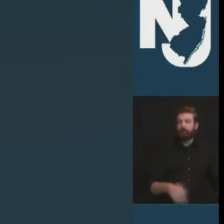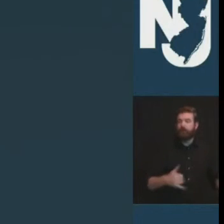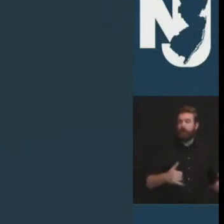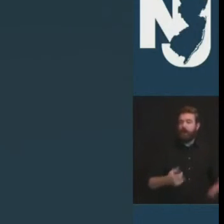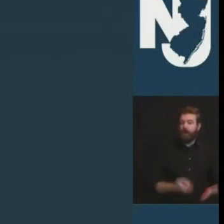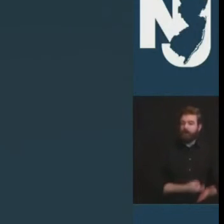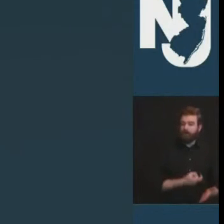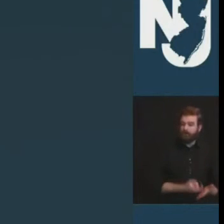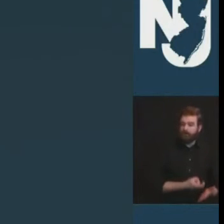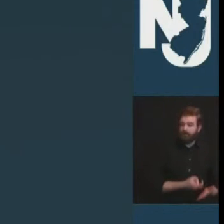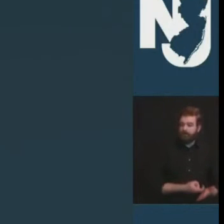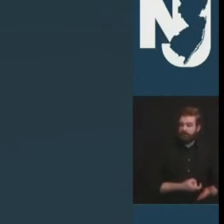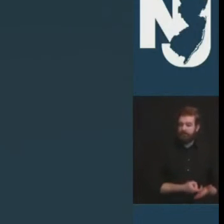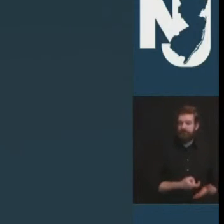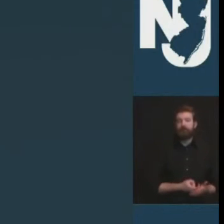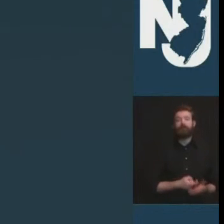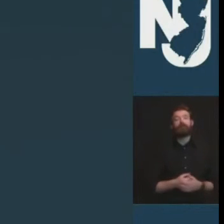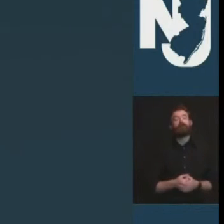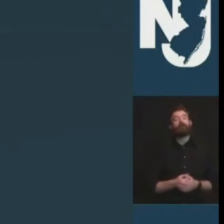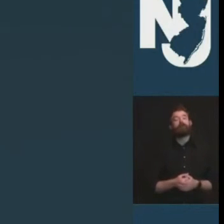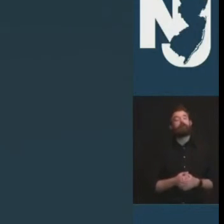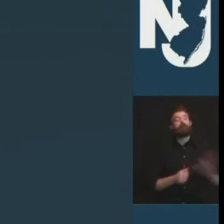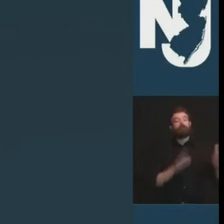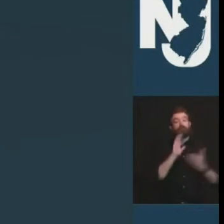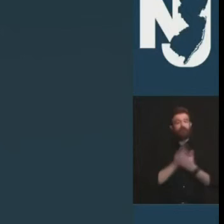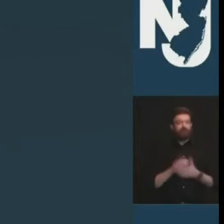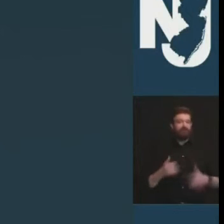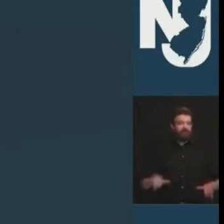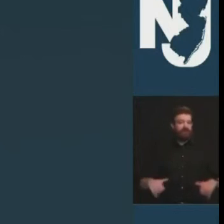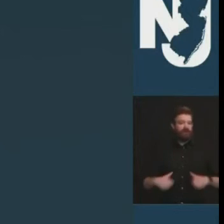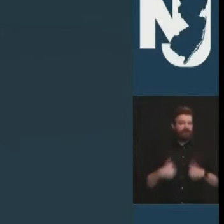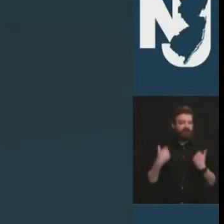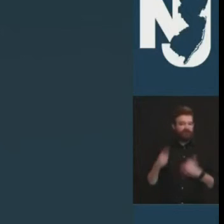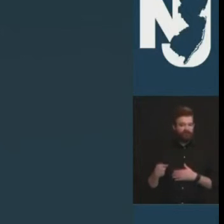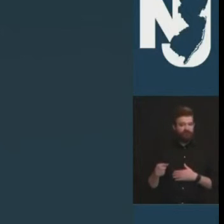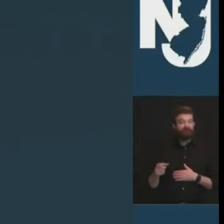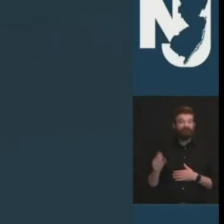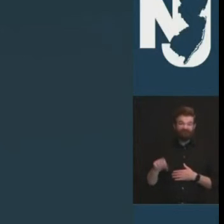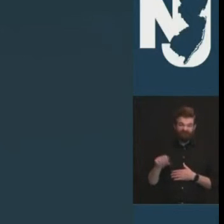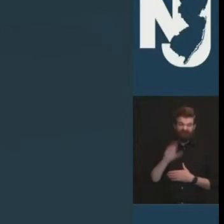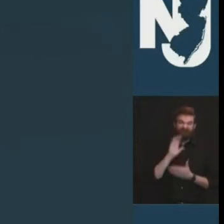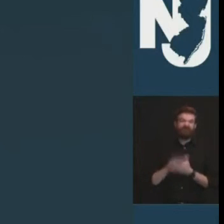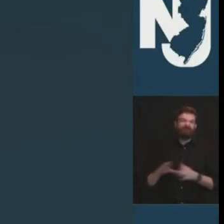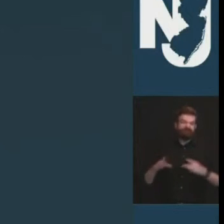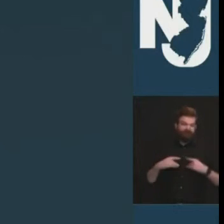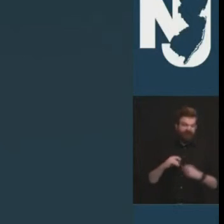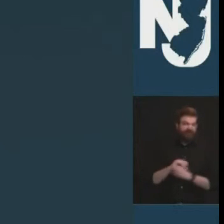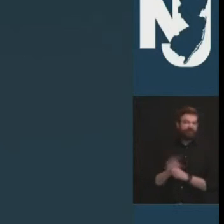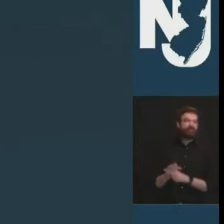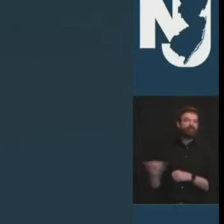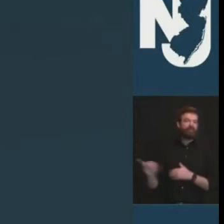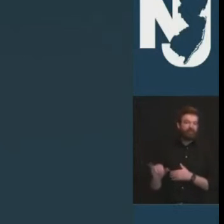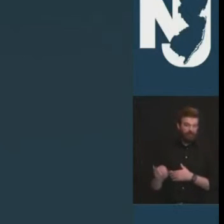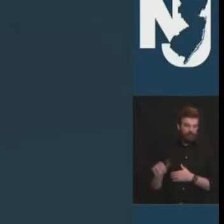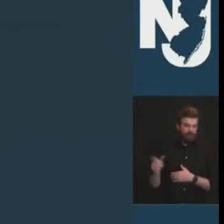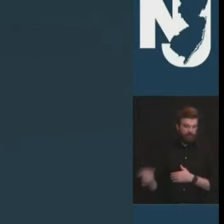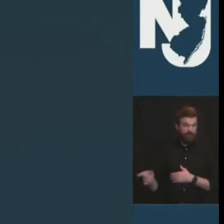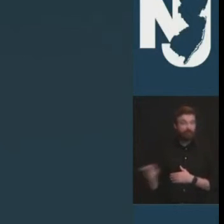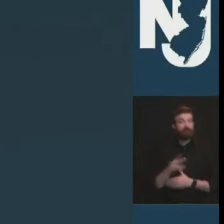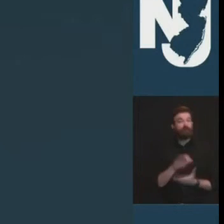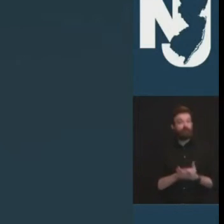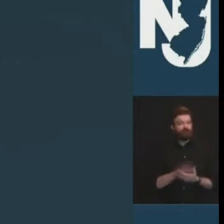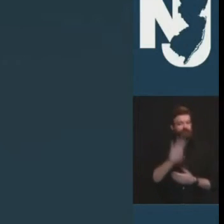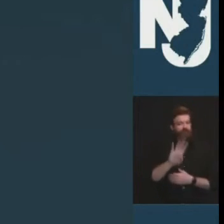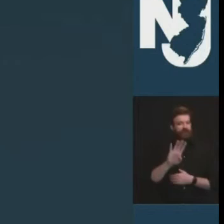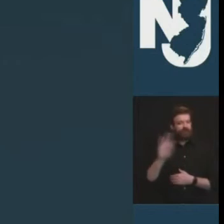behind his wife antoinette she also was coveted positive please keep her in your prayers after 49 years of marriage by the way